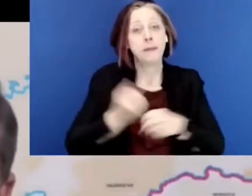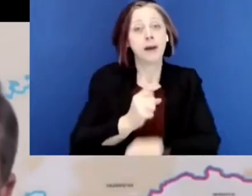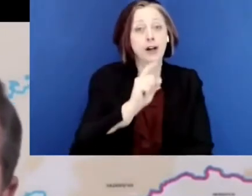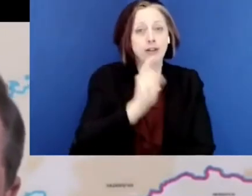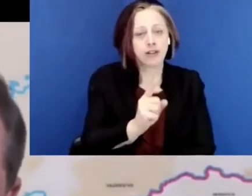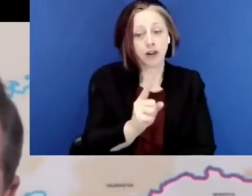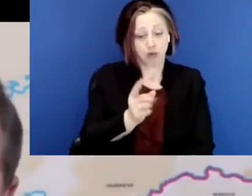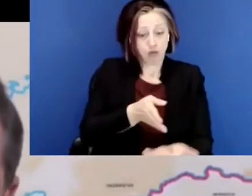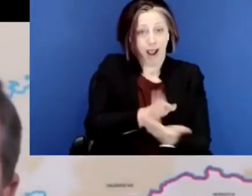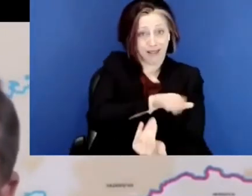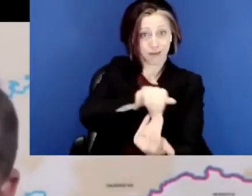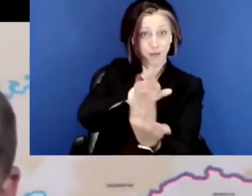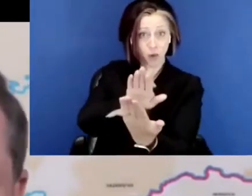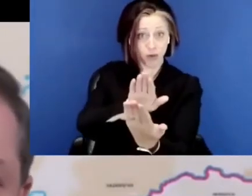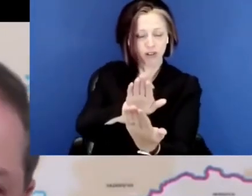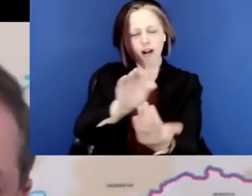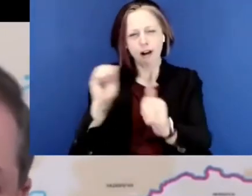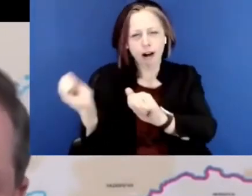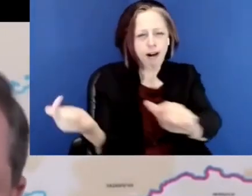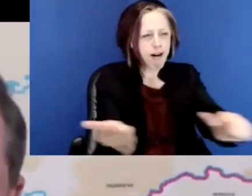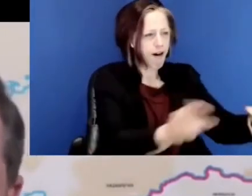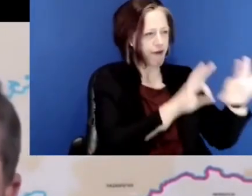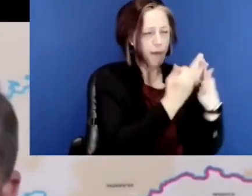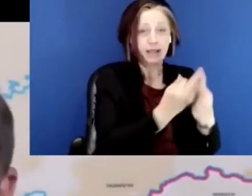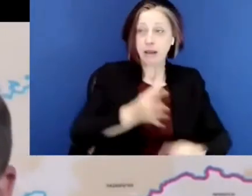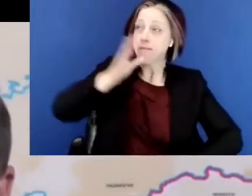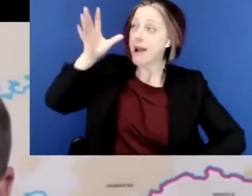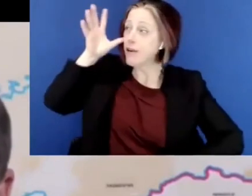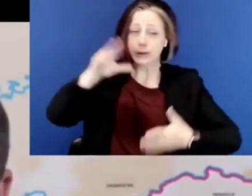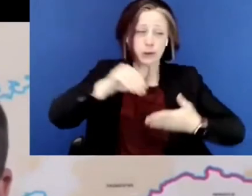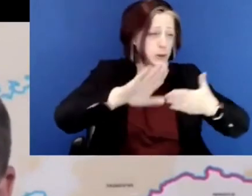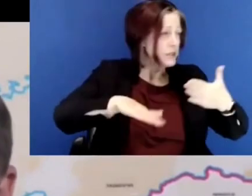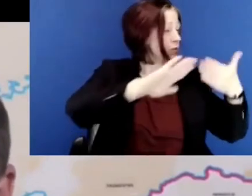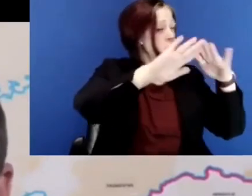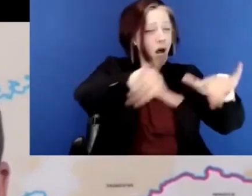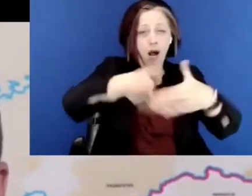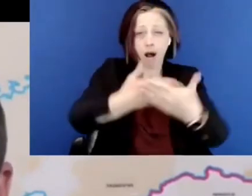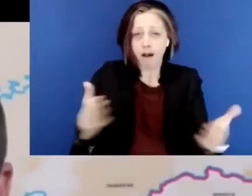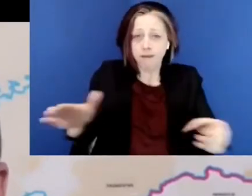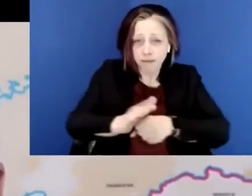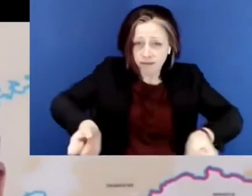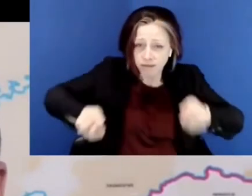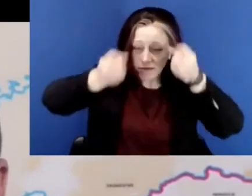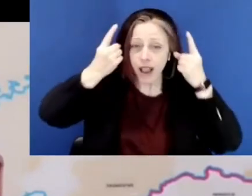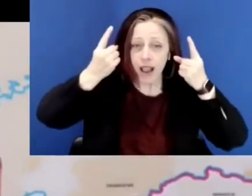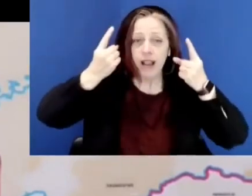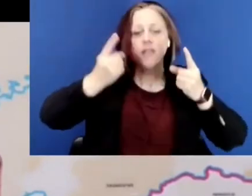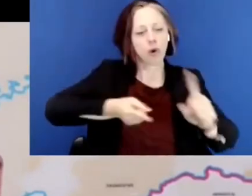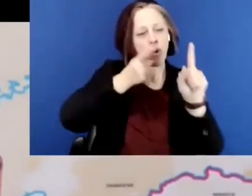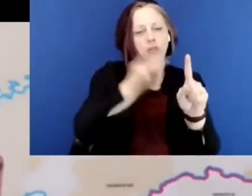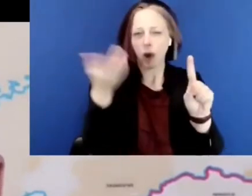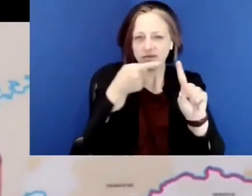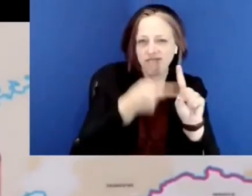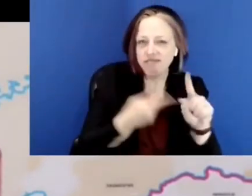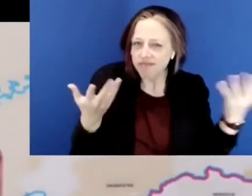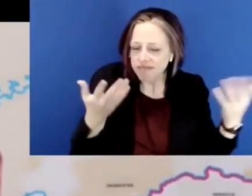is first and foremost, to make sure from a rights based approach, that all families, all parents, all students, all communities understand